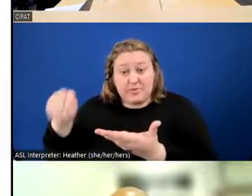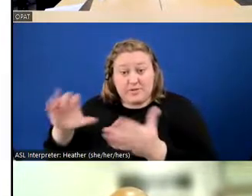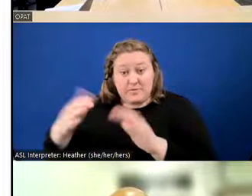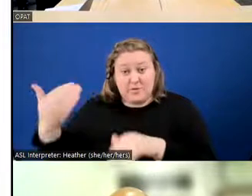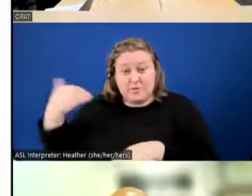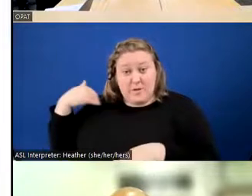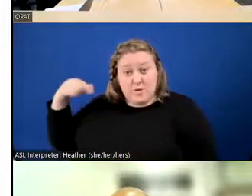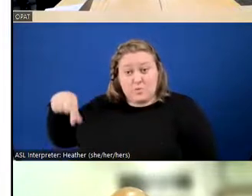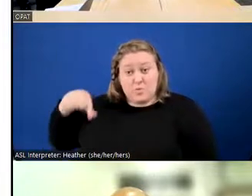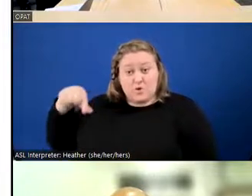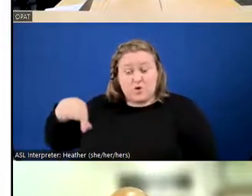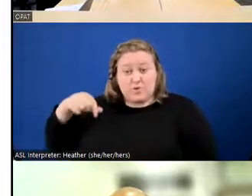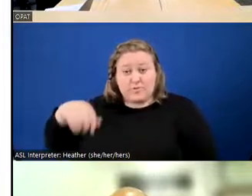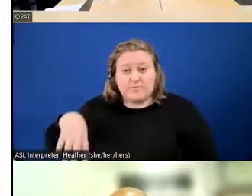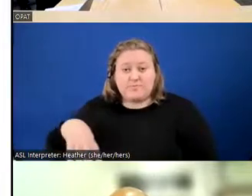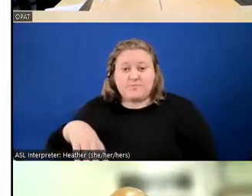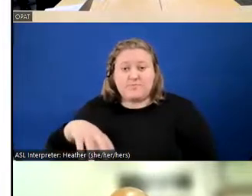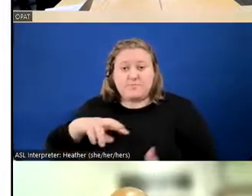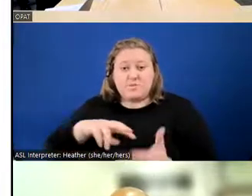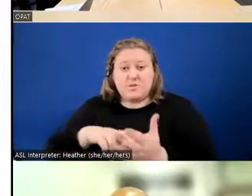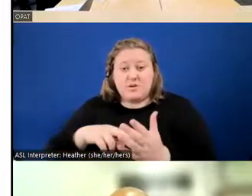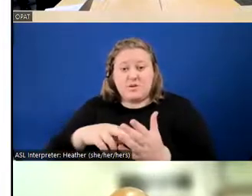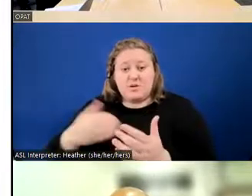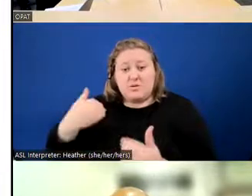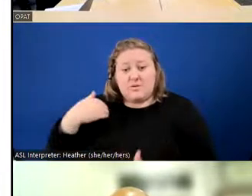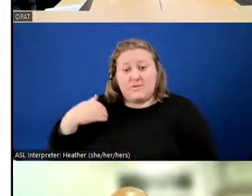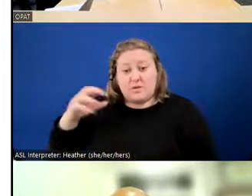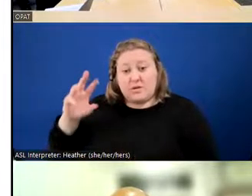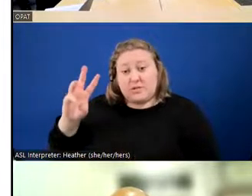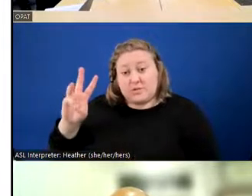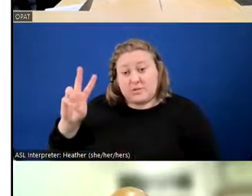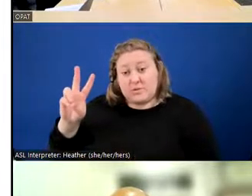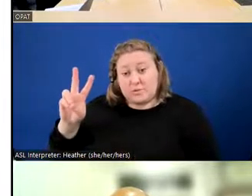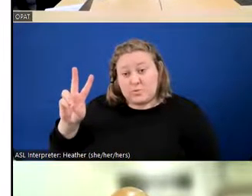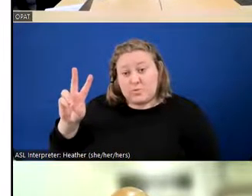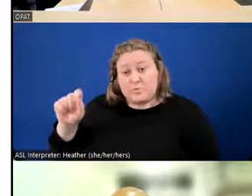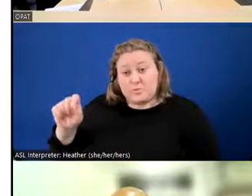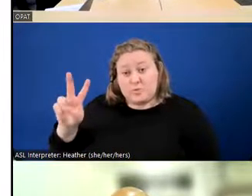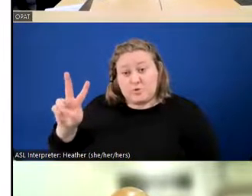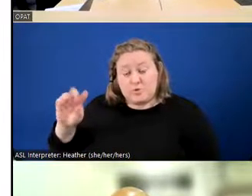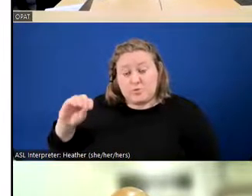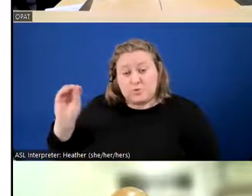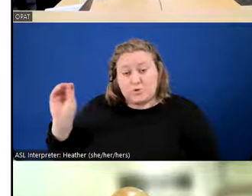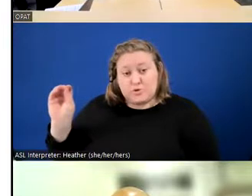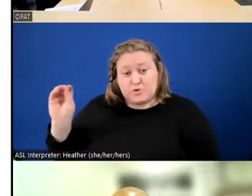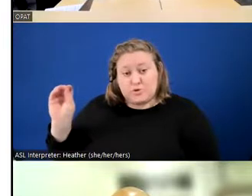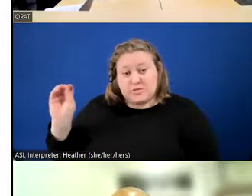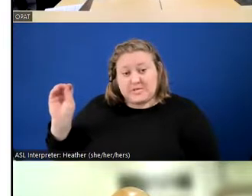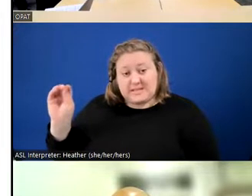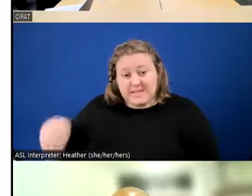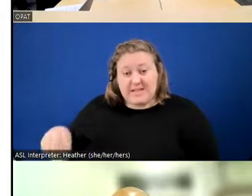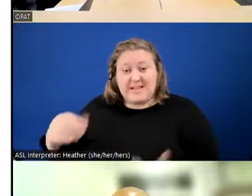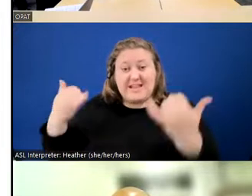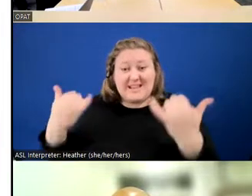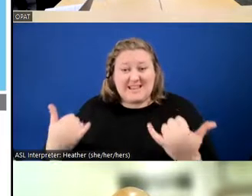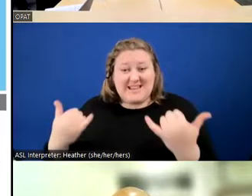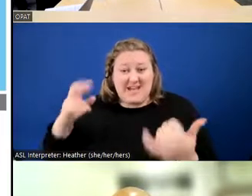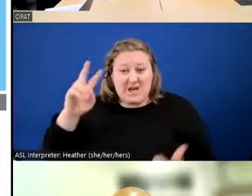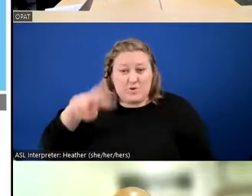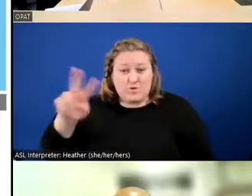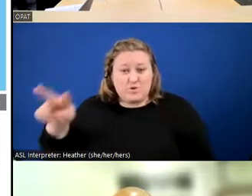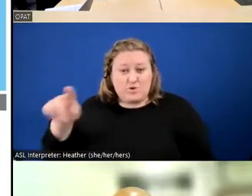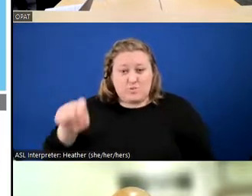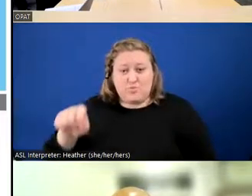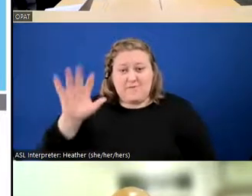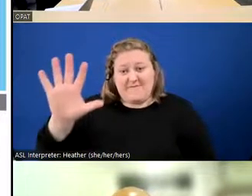So there was 52.2% from last quarter, and then now there's only 22.5.